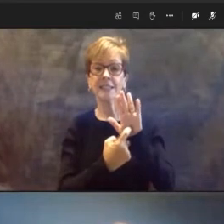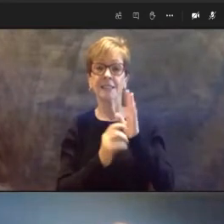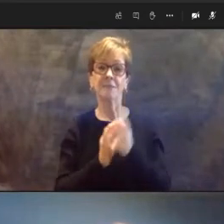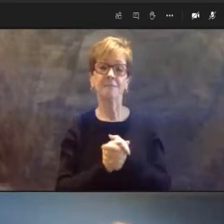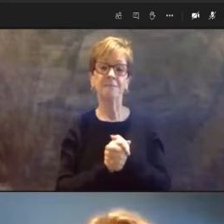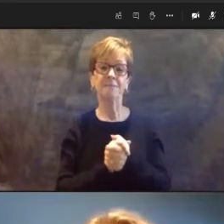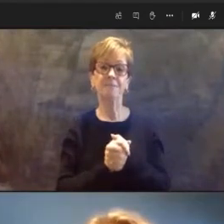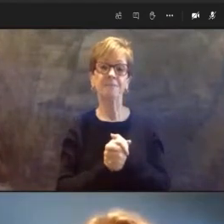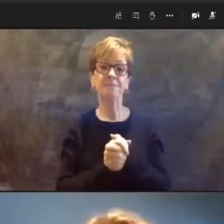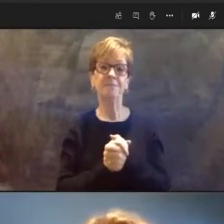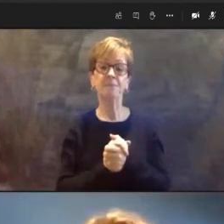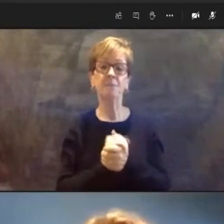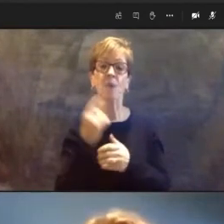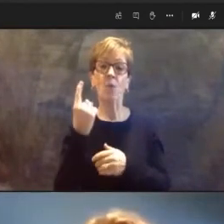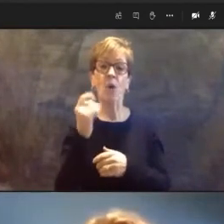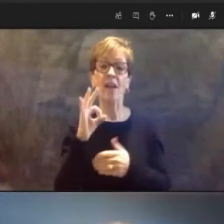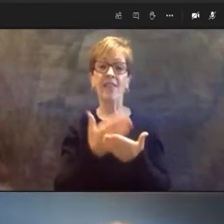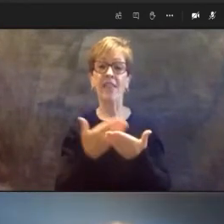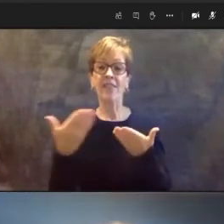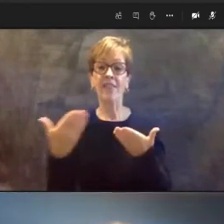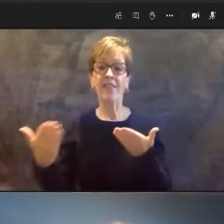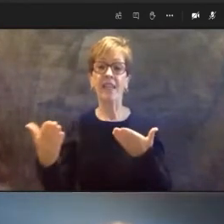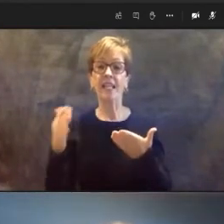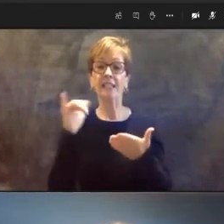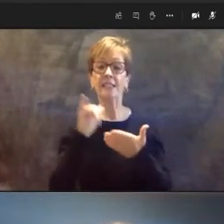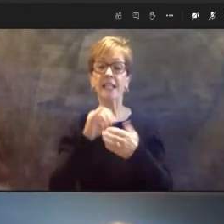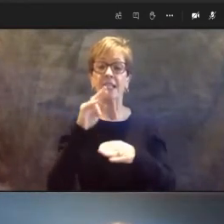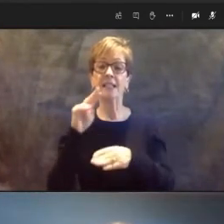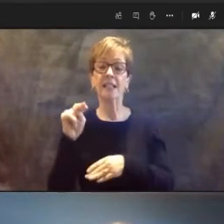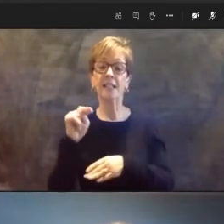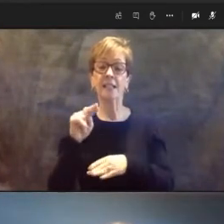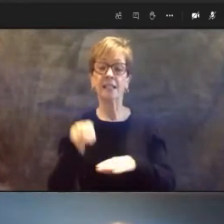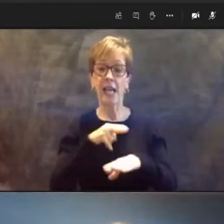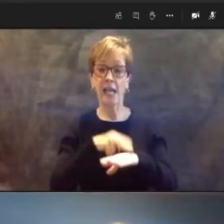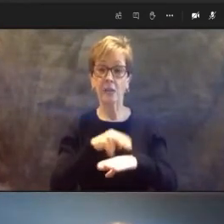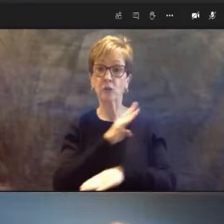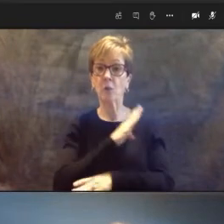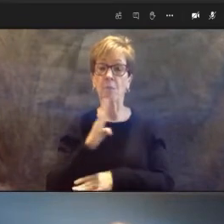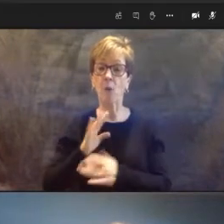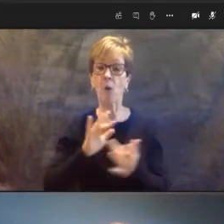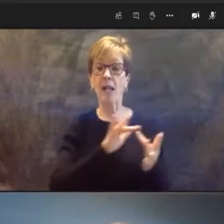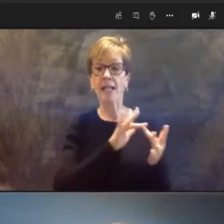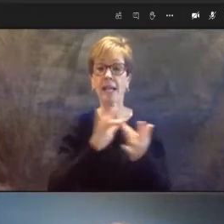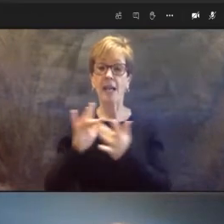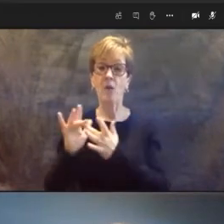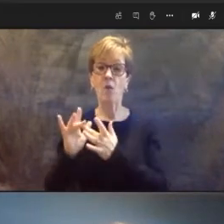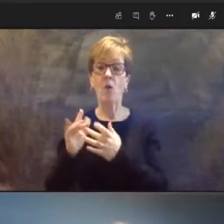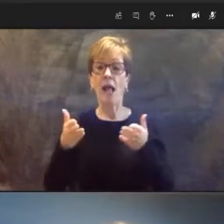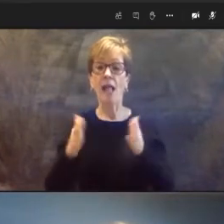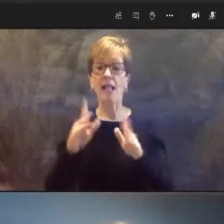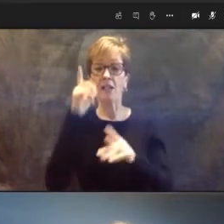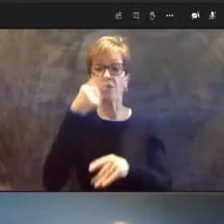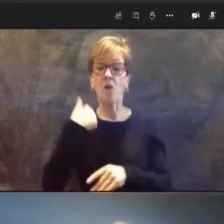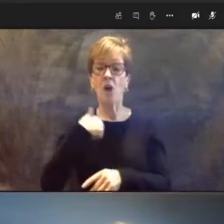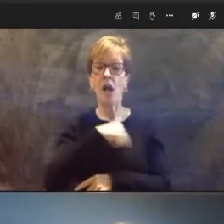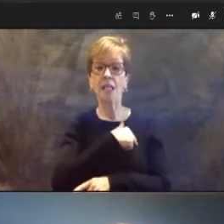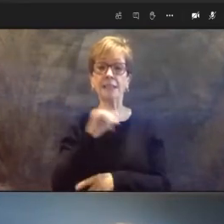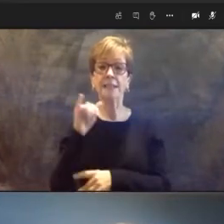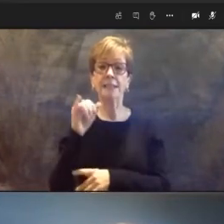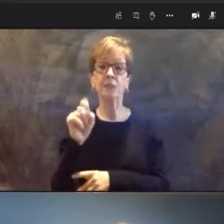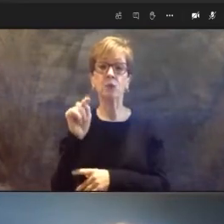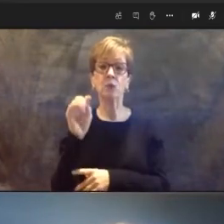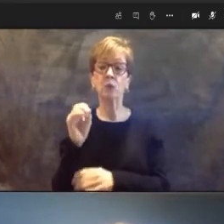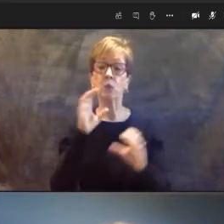So one of the things that the national board network allows for us is to communicate